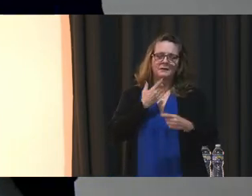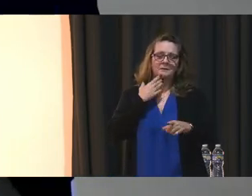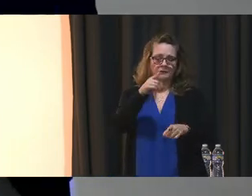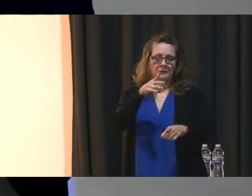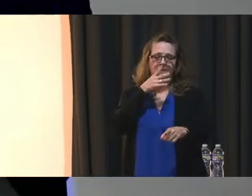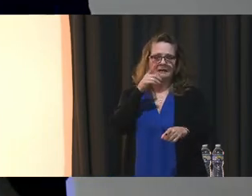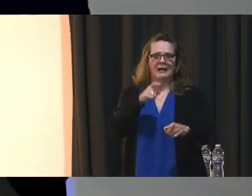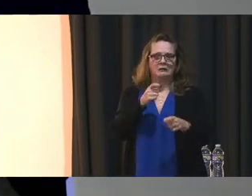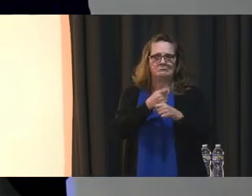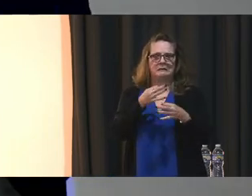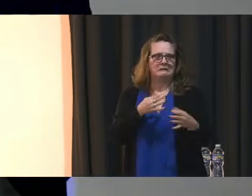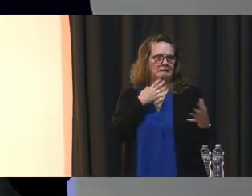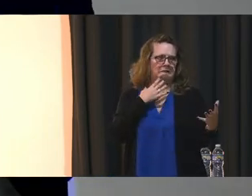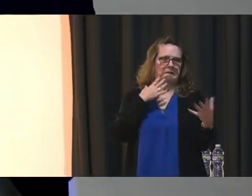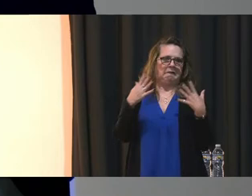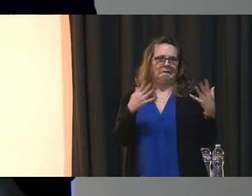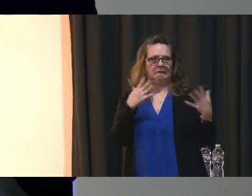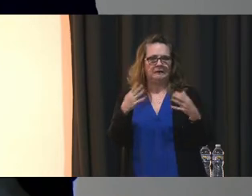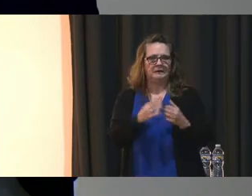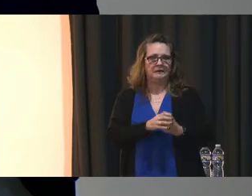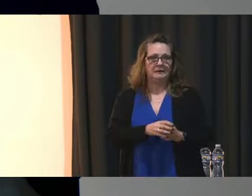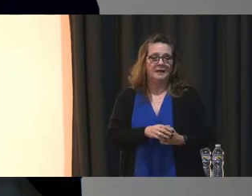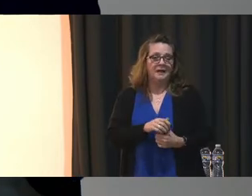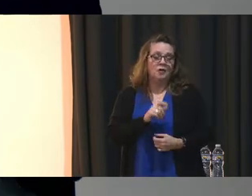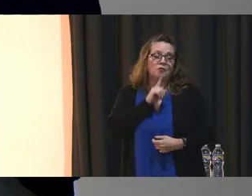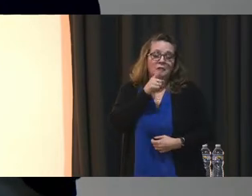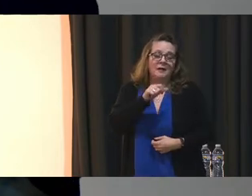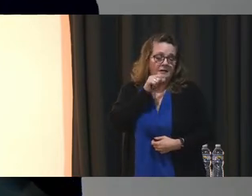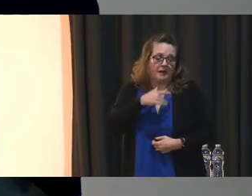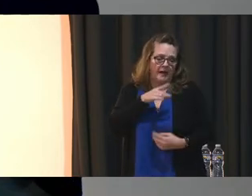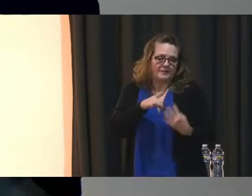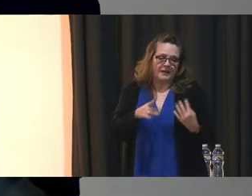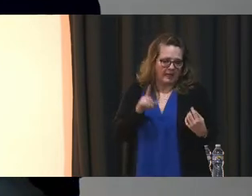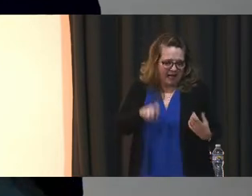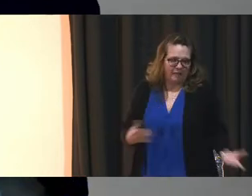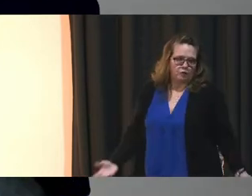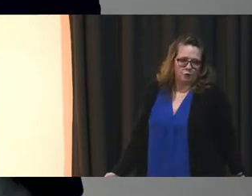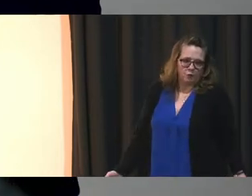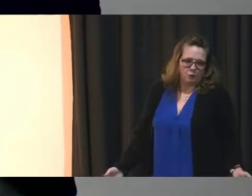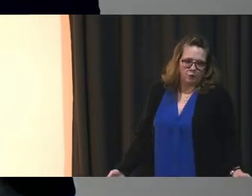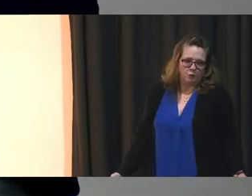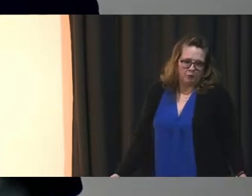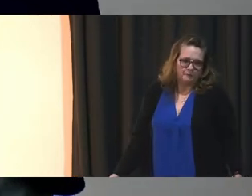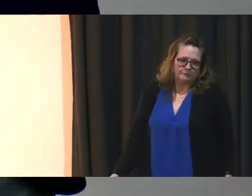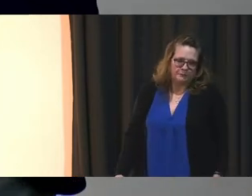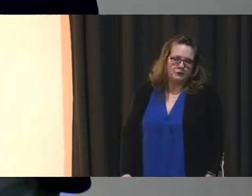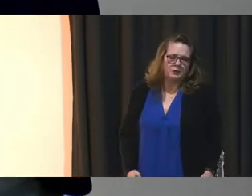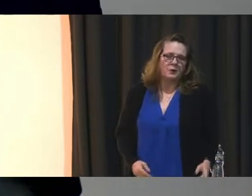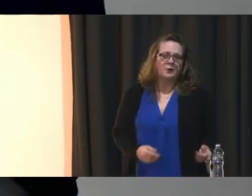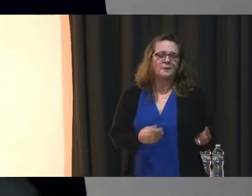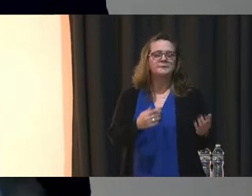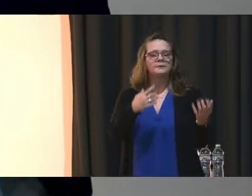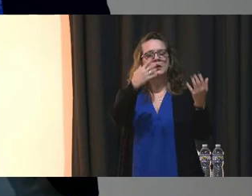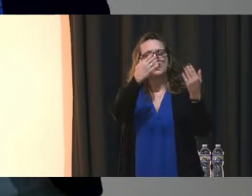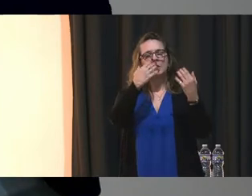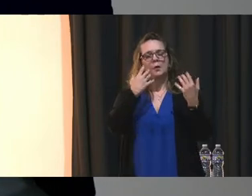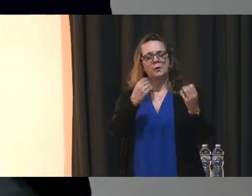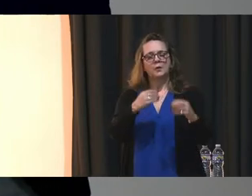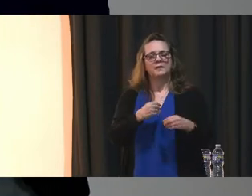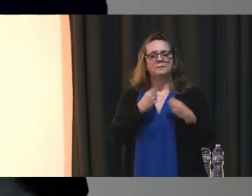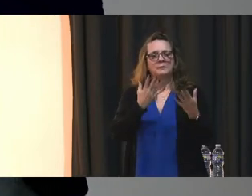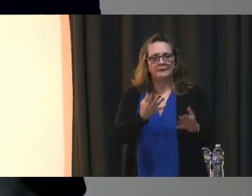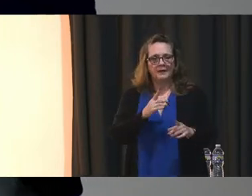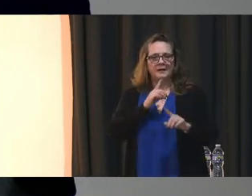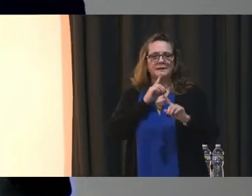from the school. I was not given an option. I had I want to provide you with an answer, and I also want to provide the others